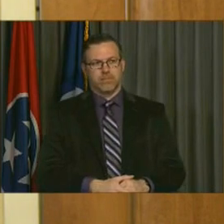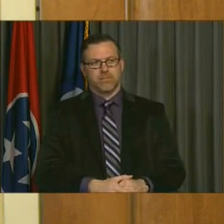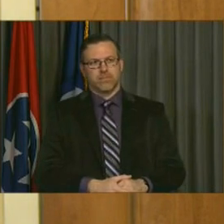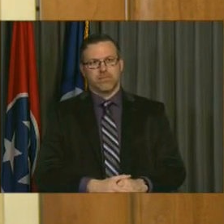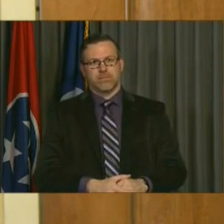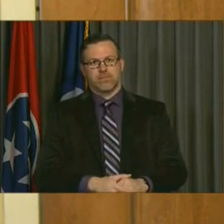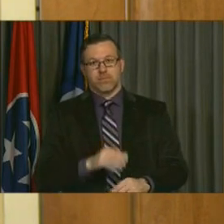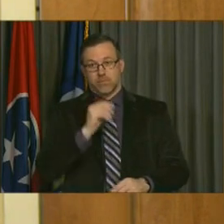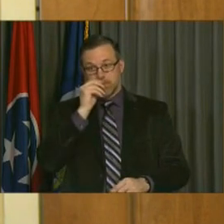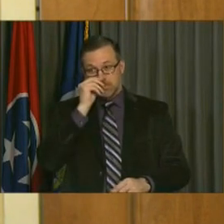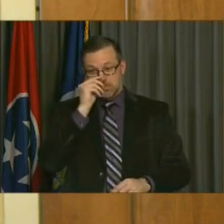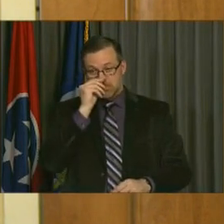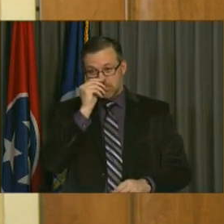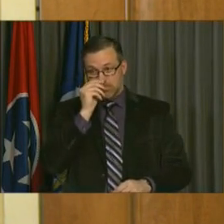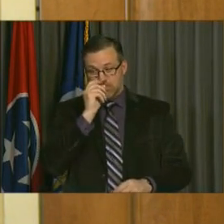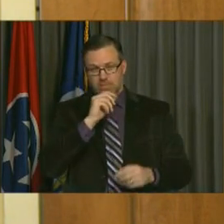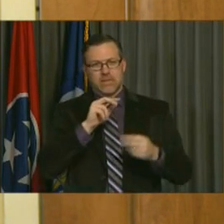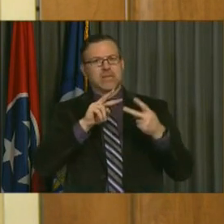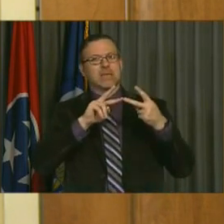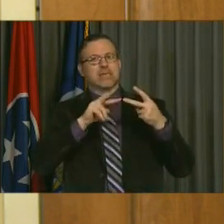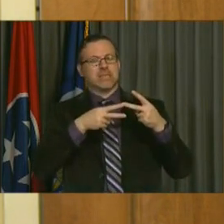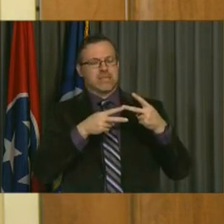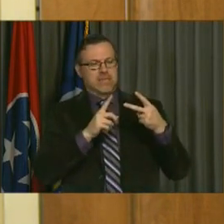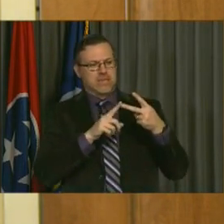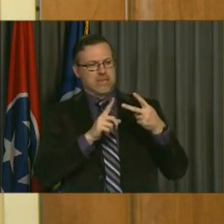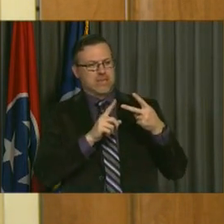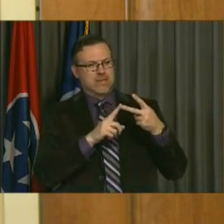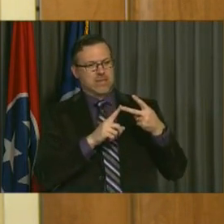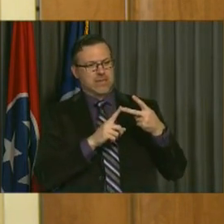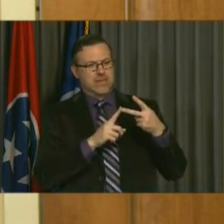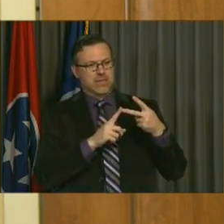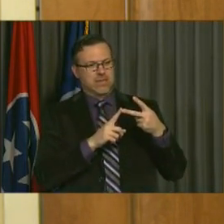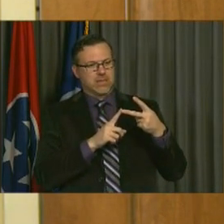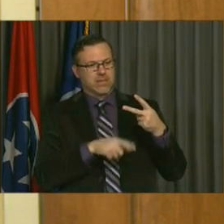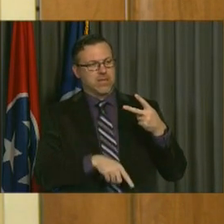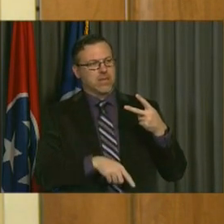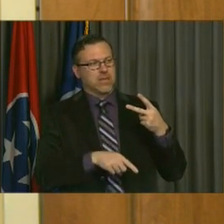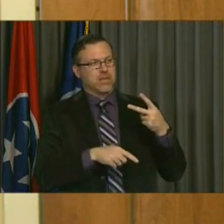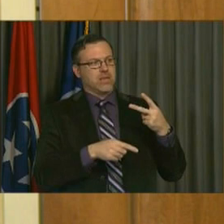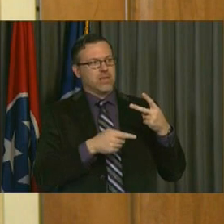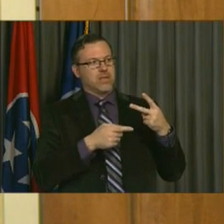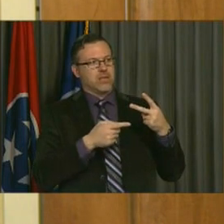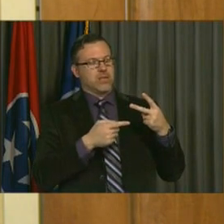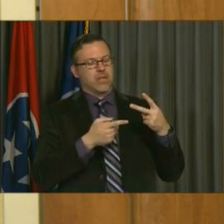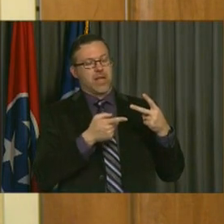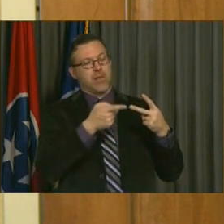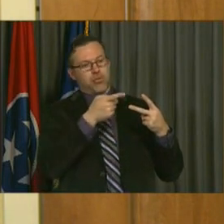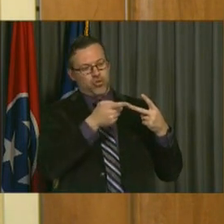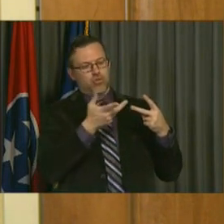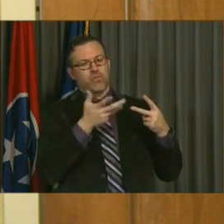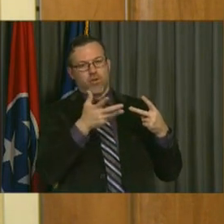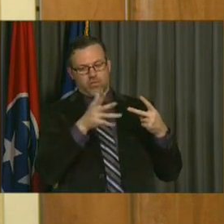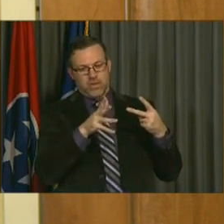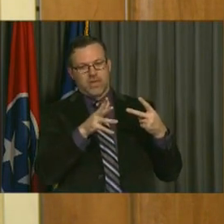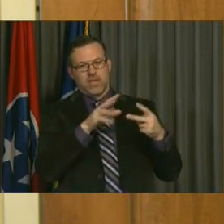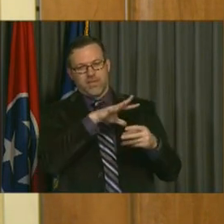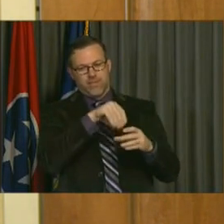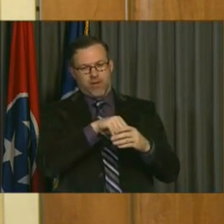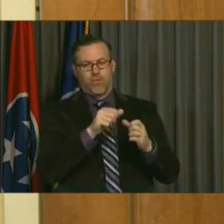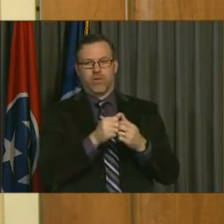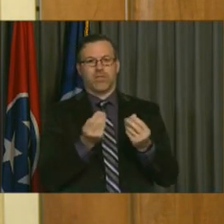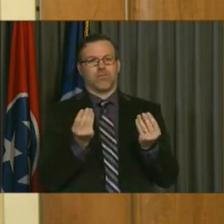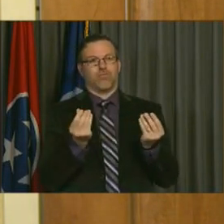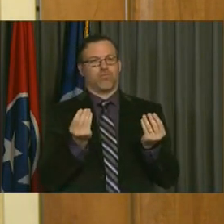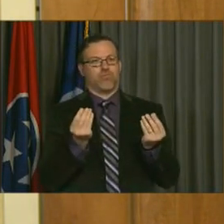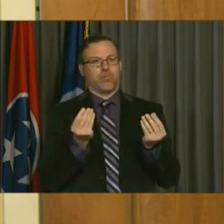And then my other question was something you have likely been involved with, and that's the property tax